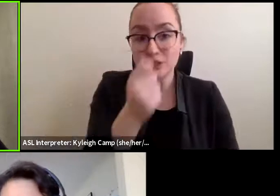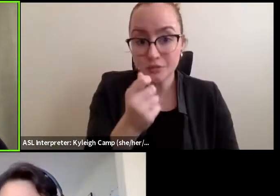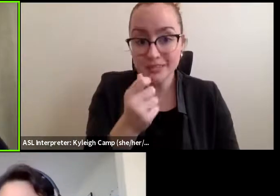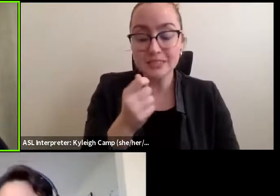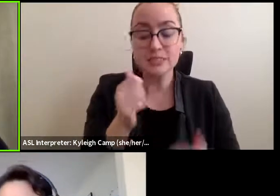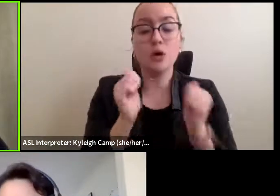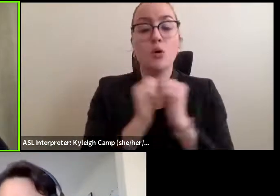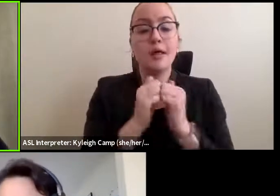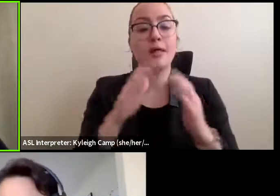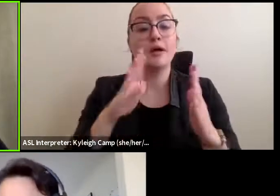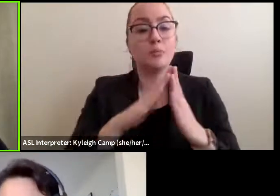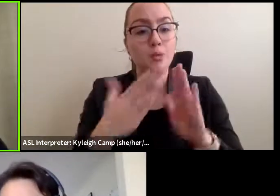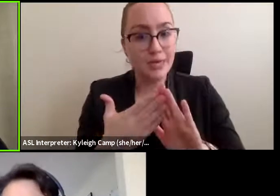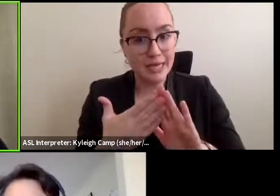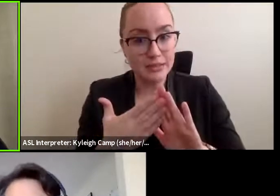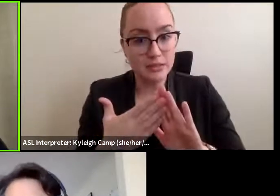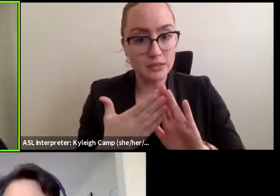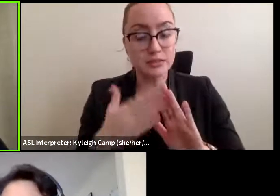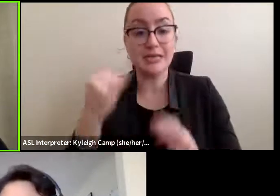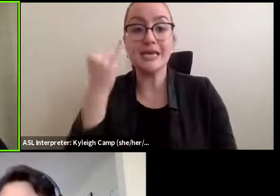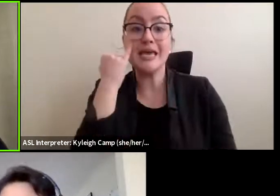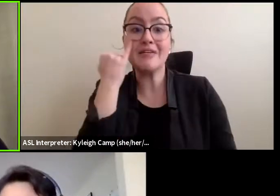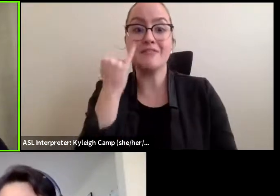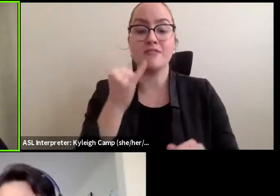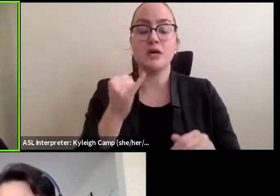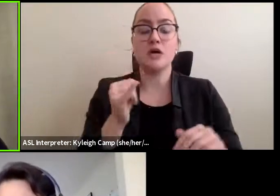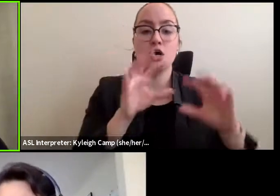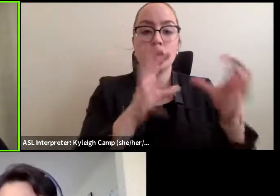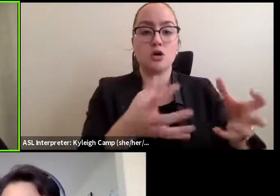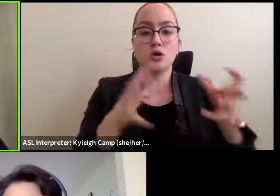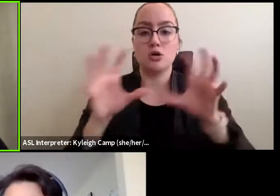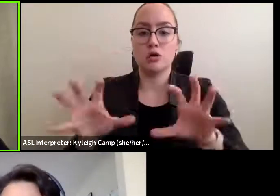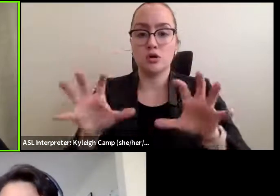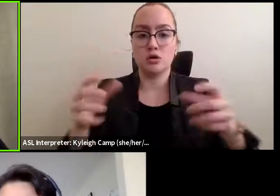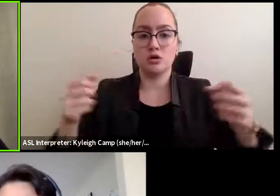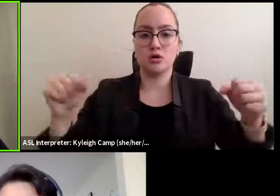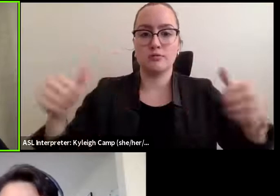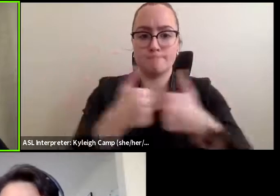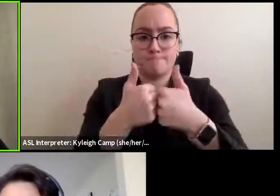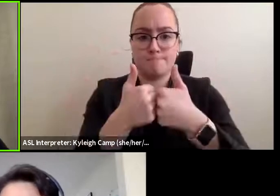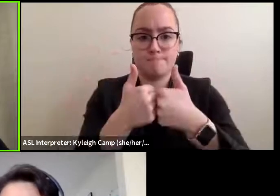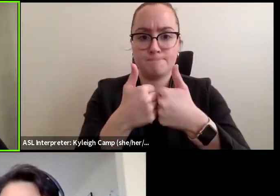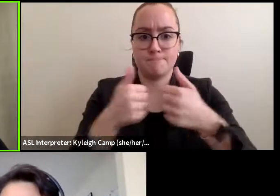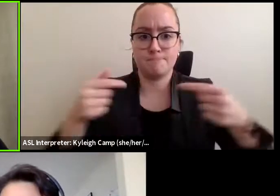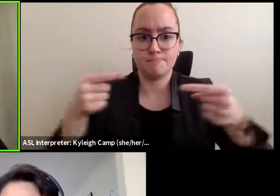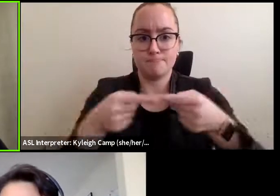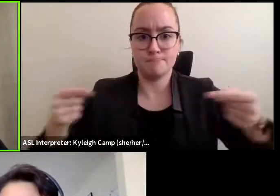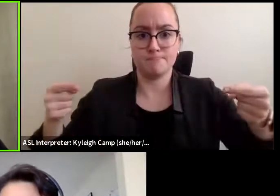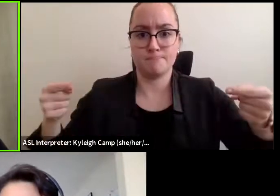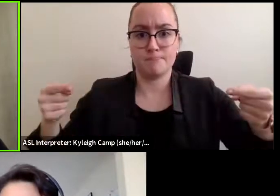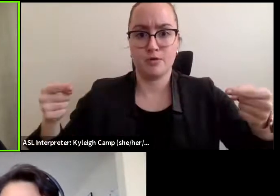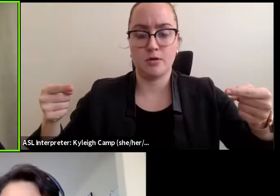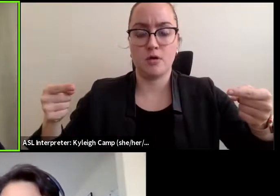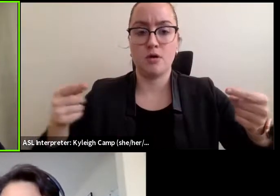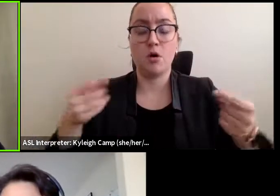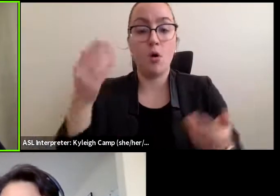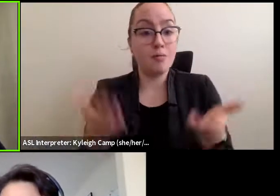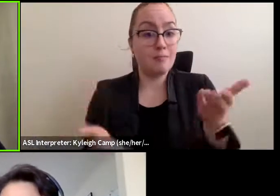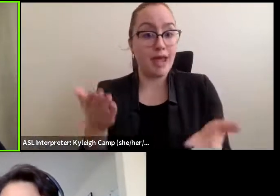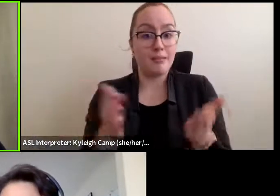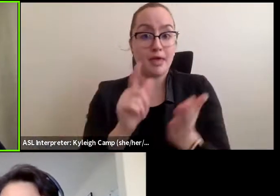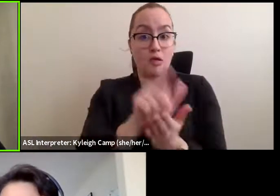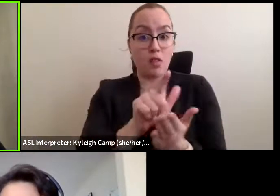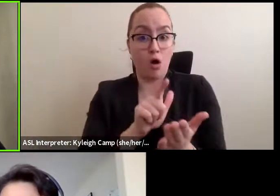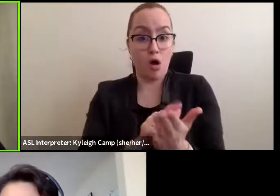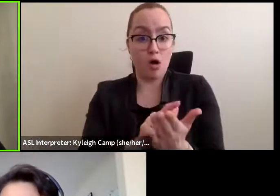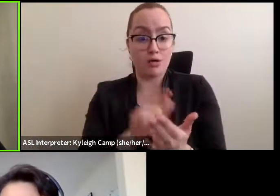against each other, where we see laws that have remained from